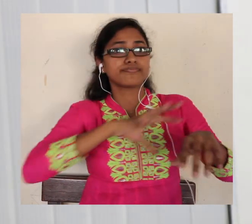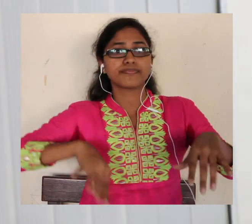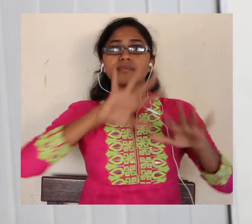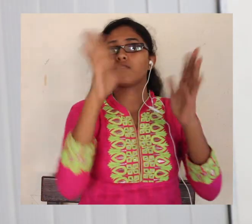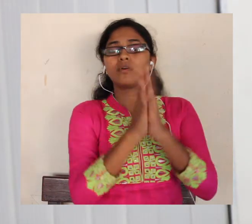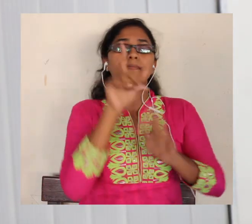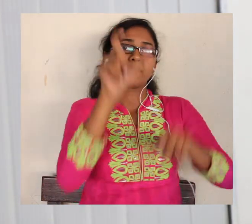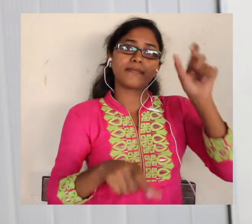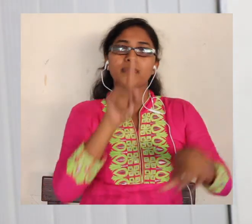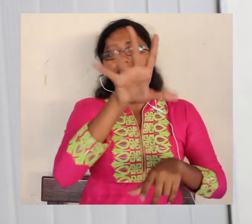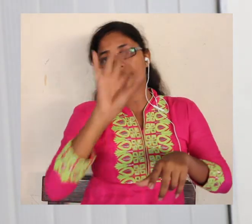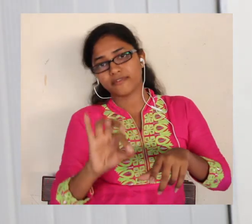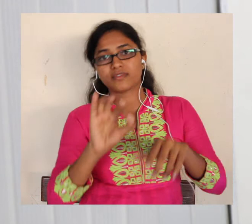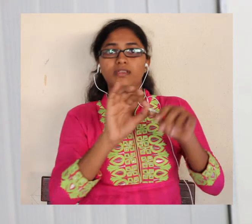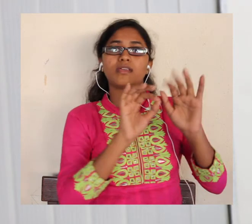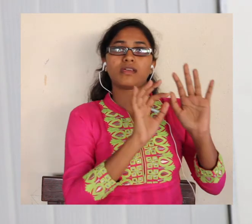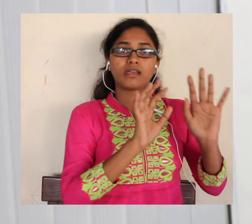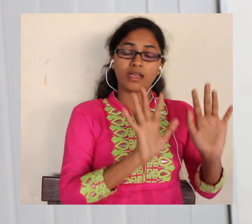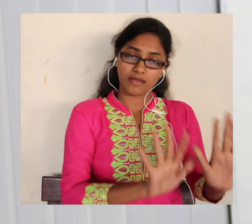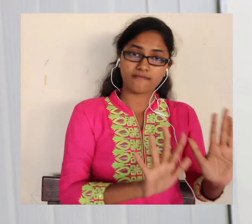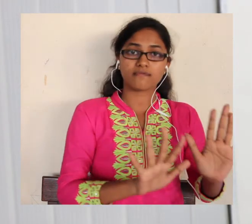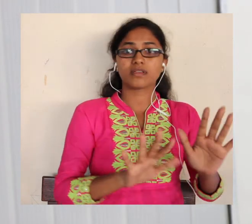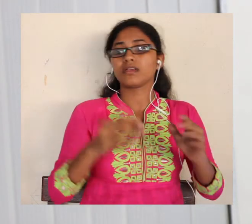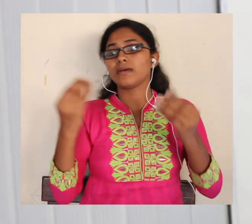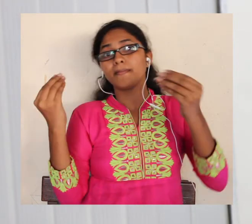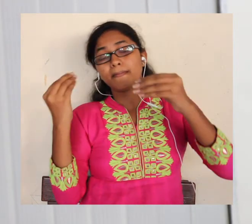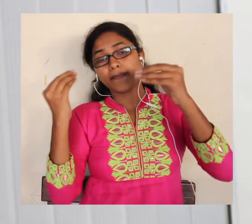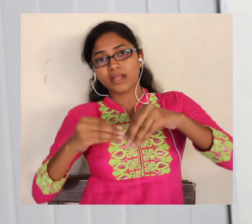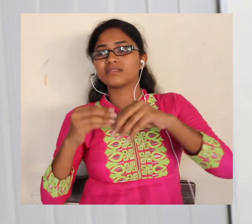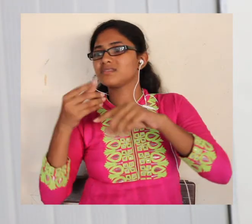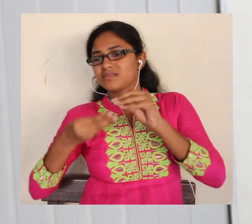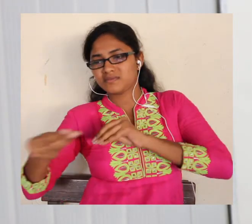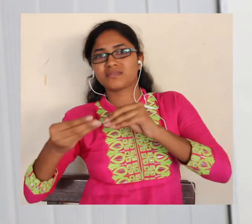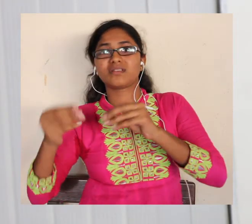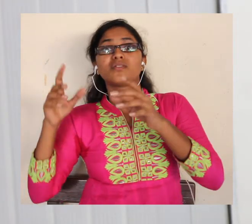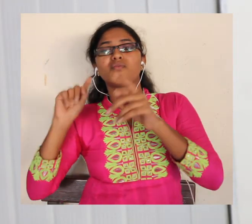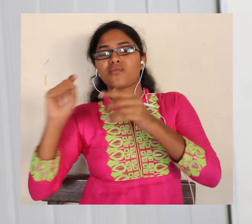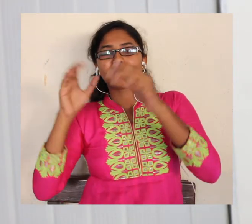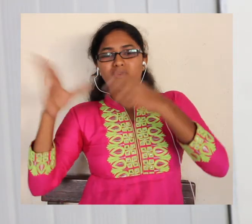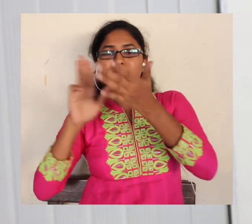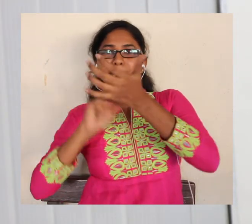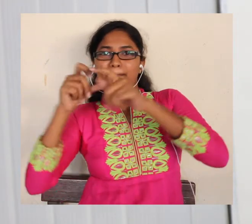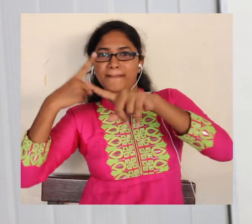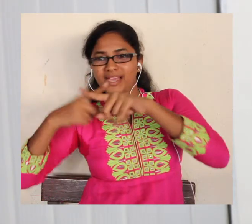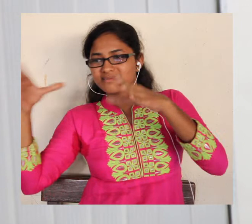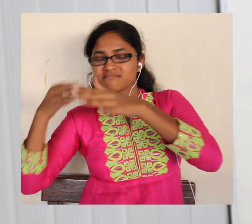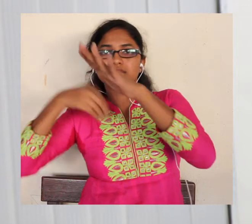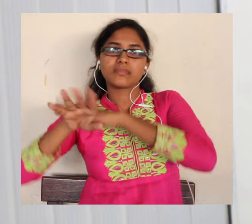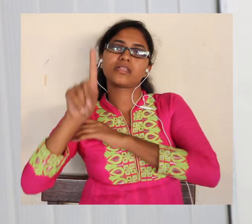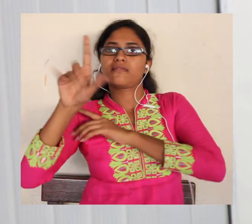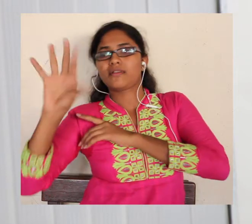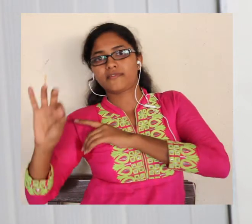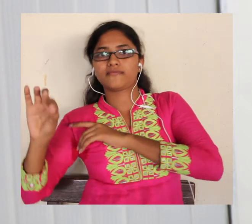Sopiman. And we have another 150 people working with our group company called Max. And in future also we